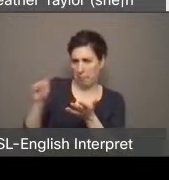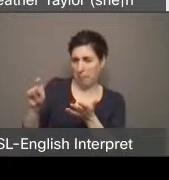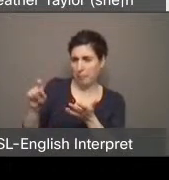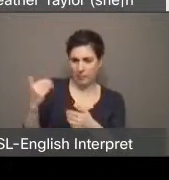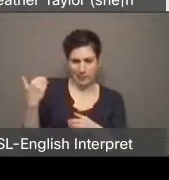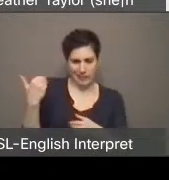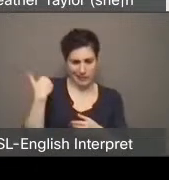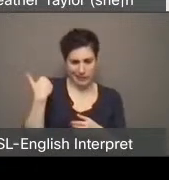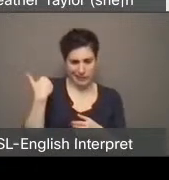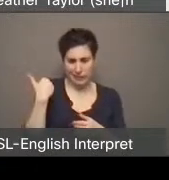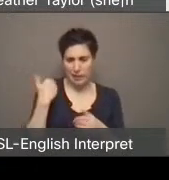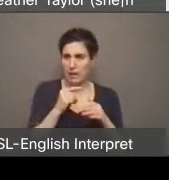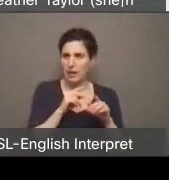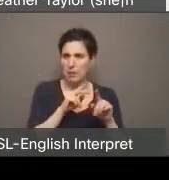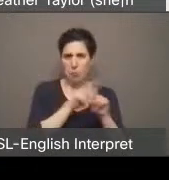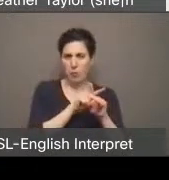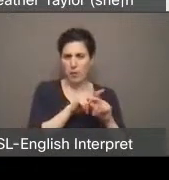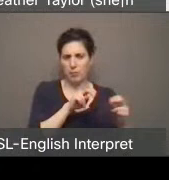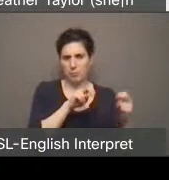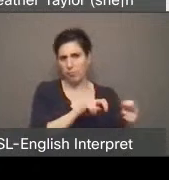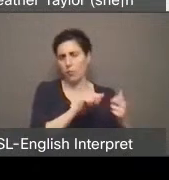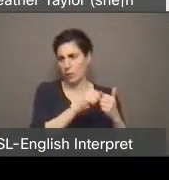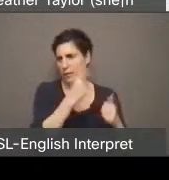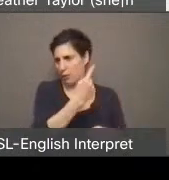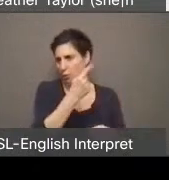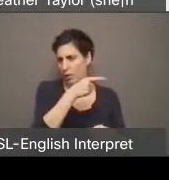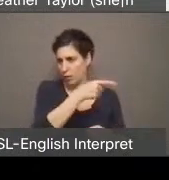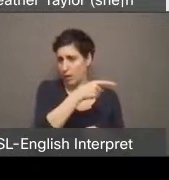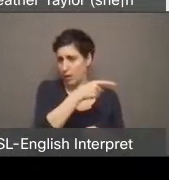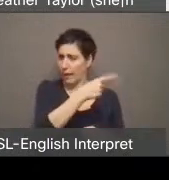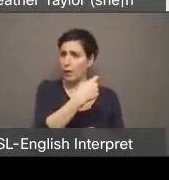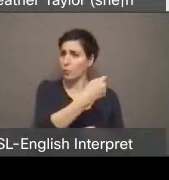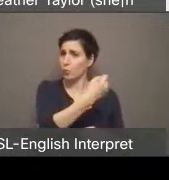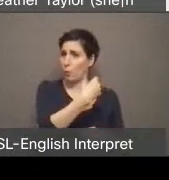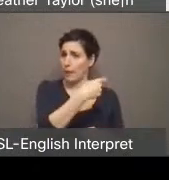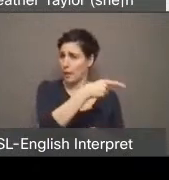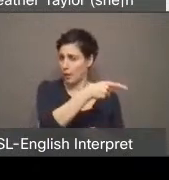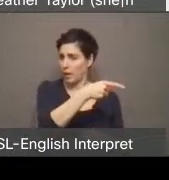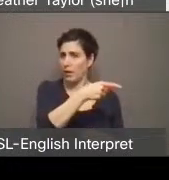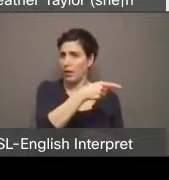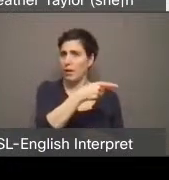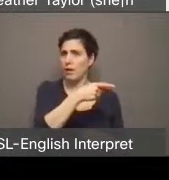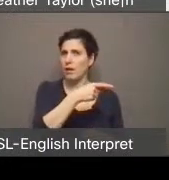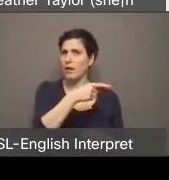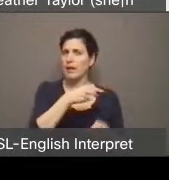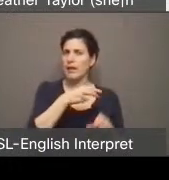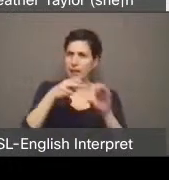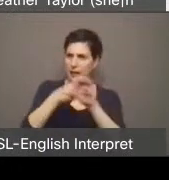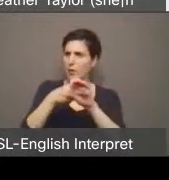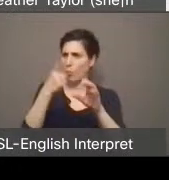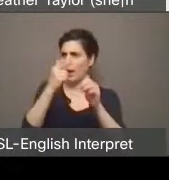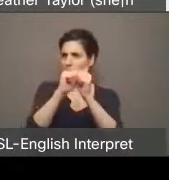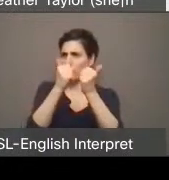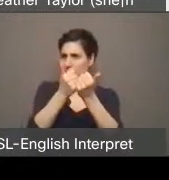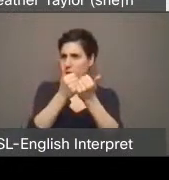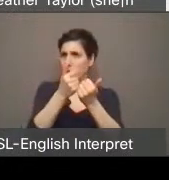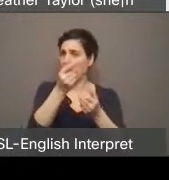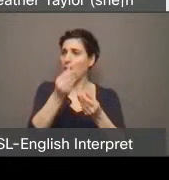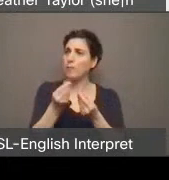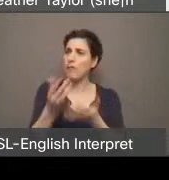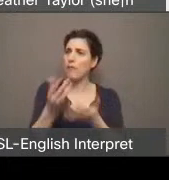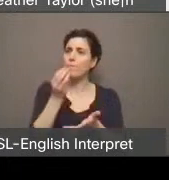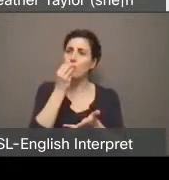in my office with someone who told me that they run an agency that provides food for drop ins.